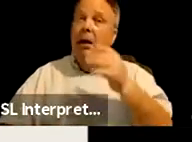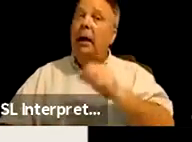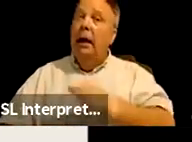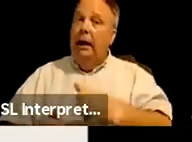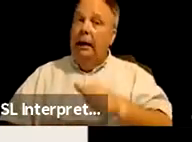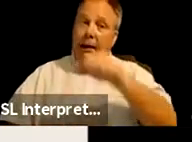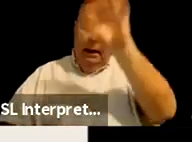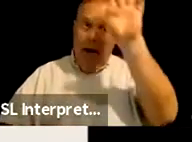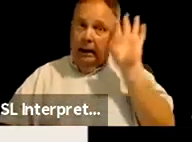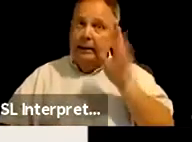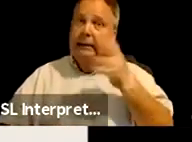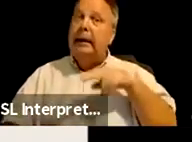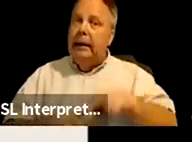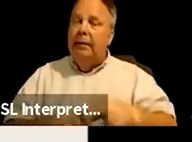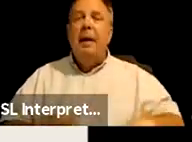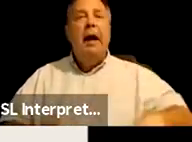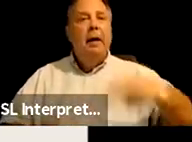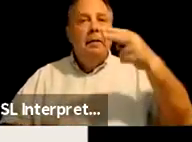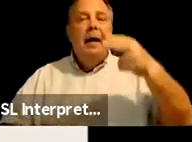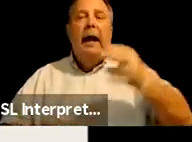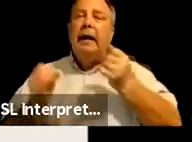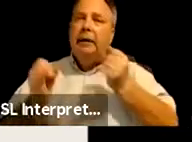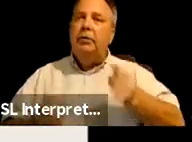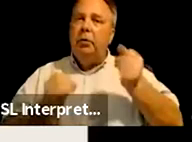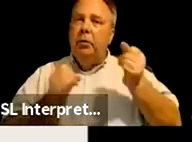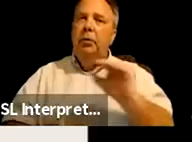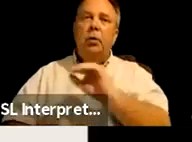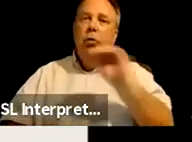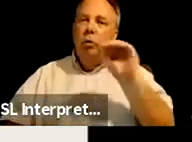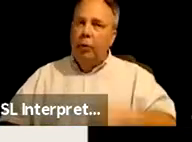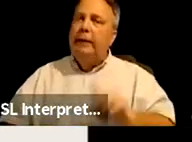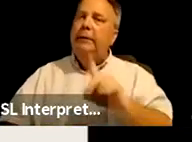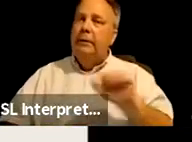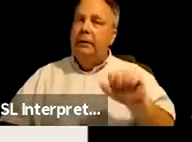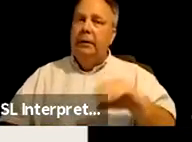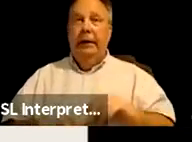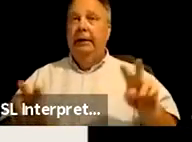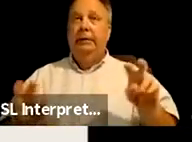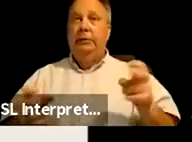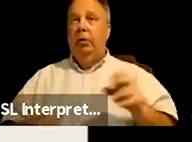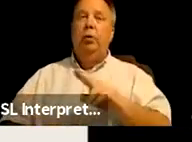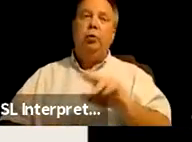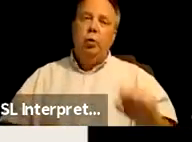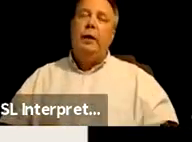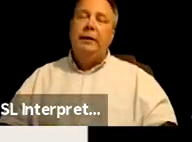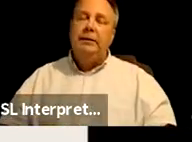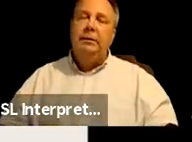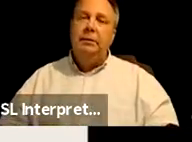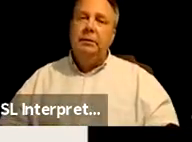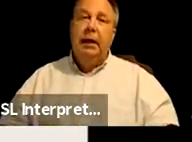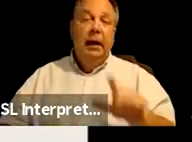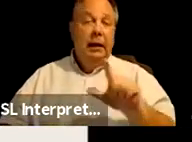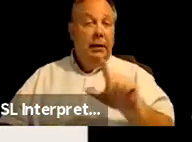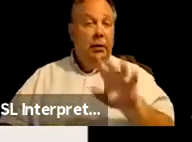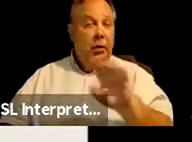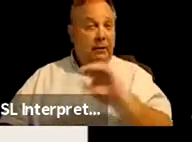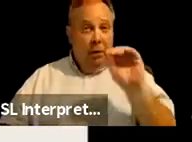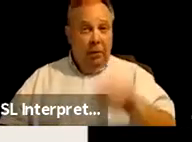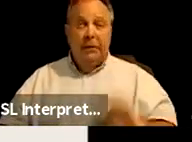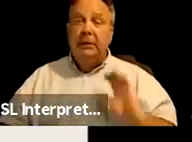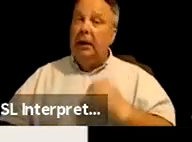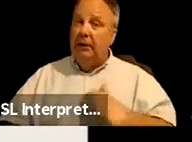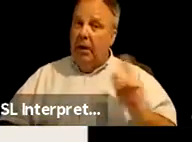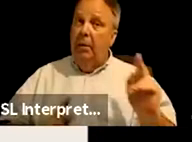native have the highest per capita rates of disabilities in the so-called us, 24% of our